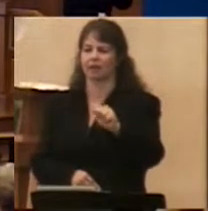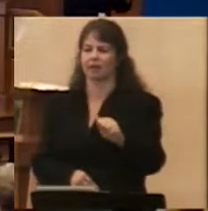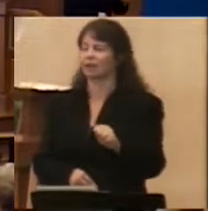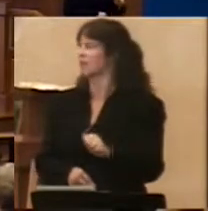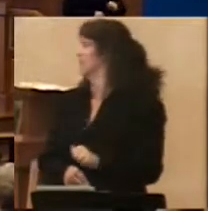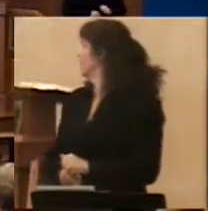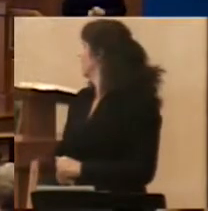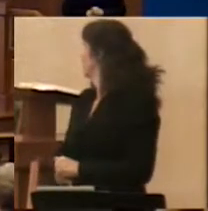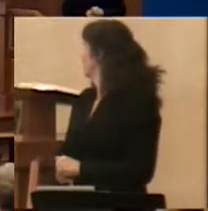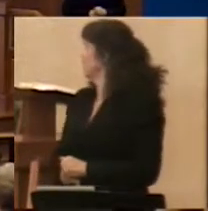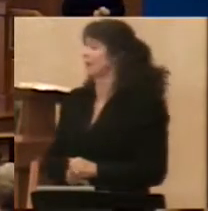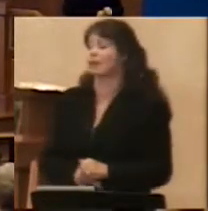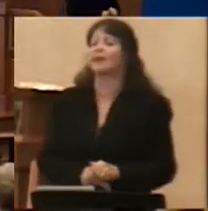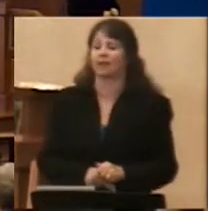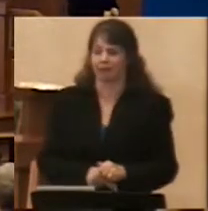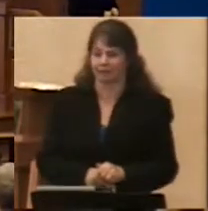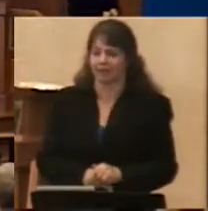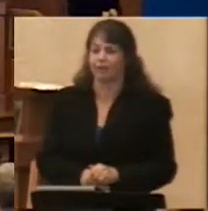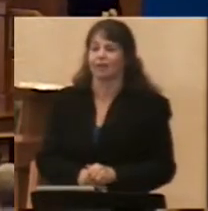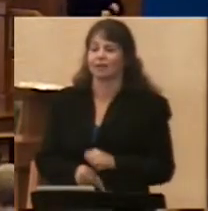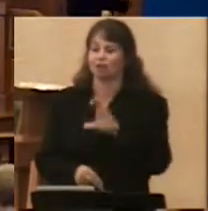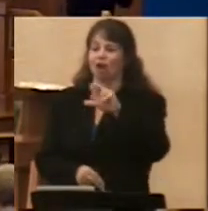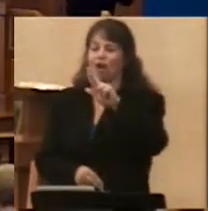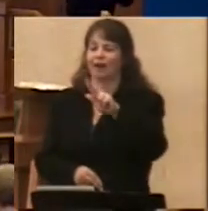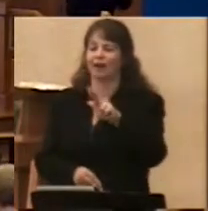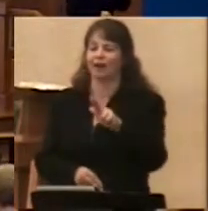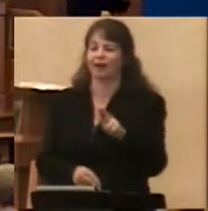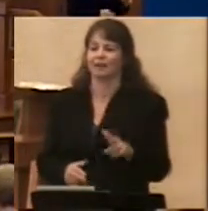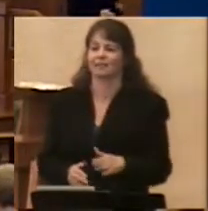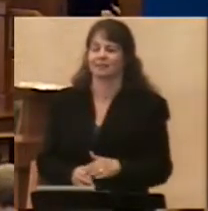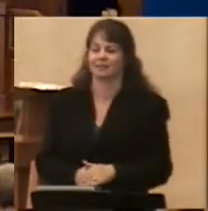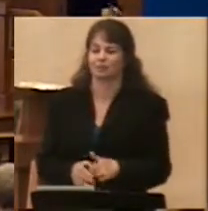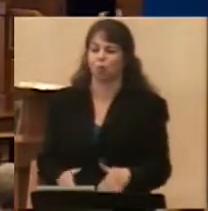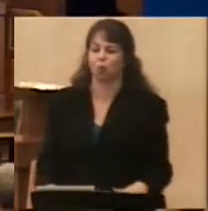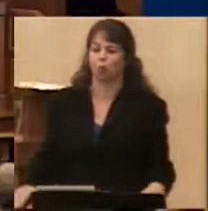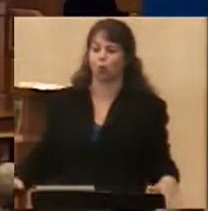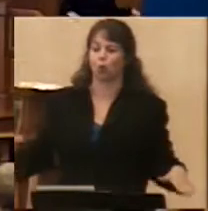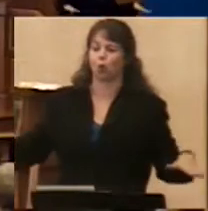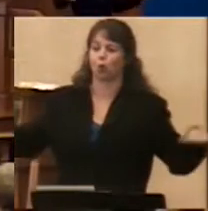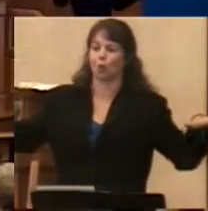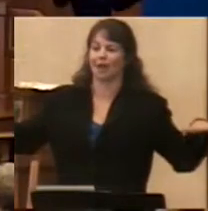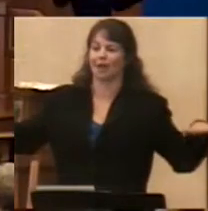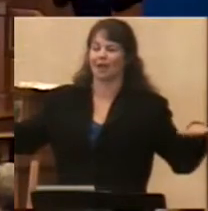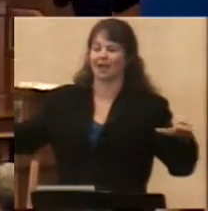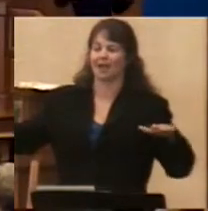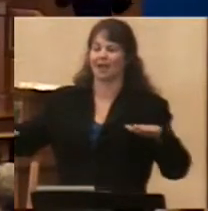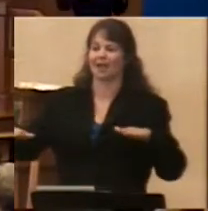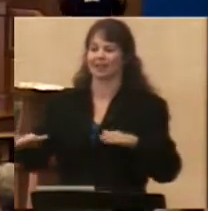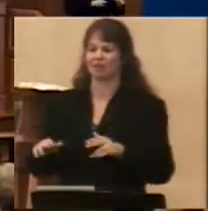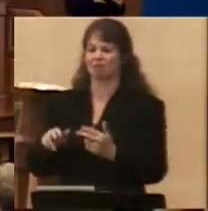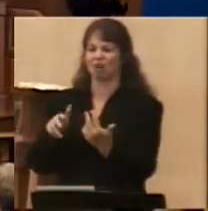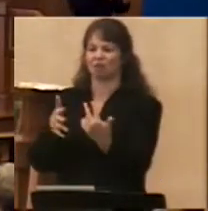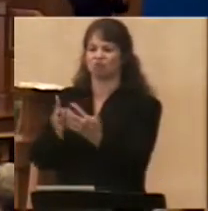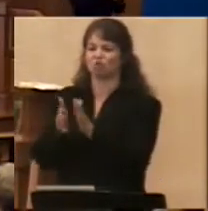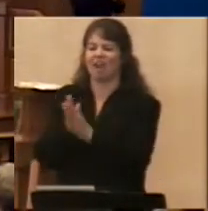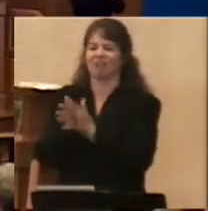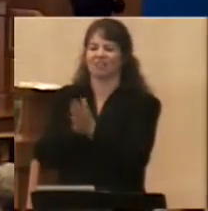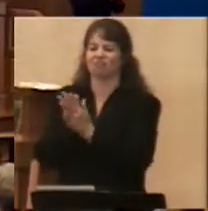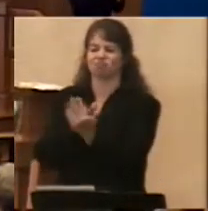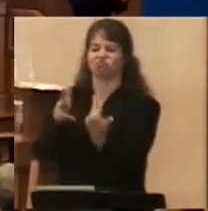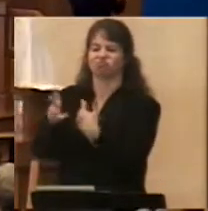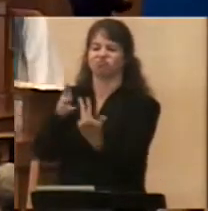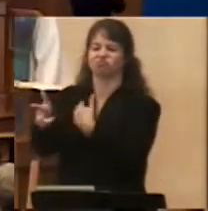this and you can fly. Right over the traffic is what they told us. You can